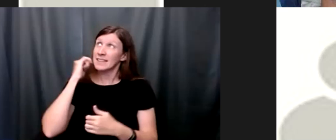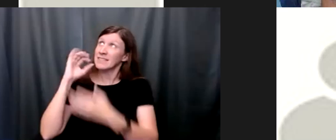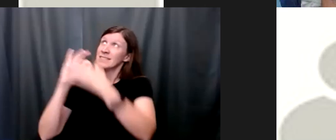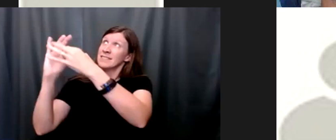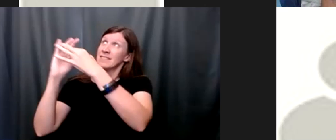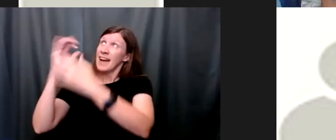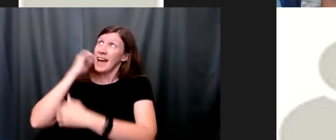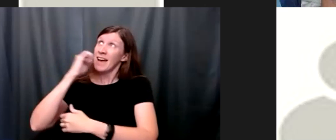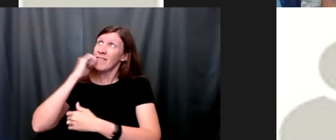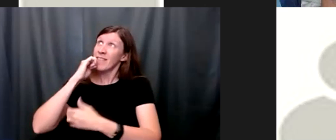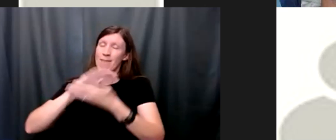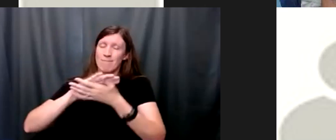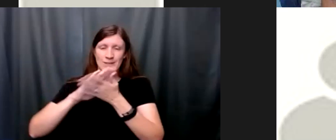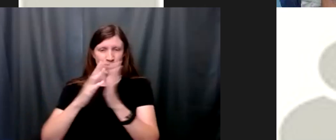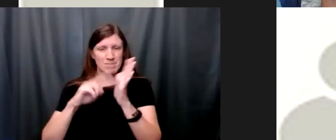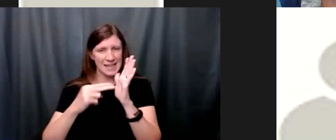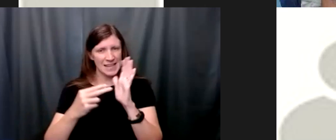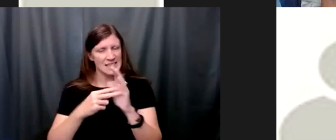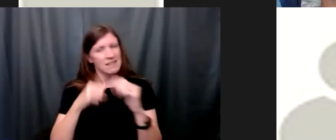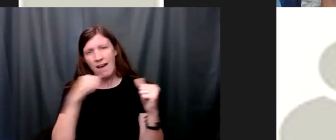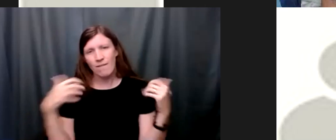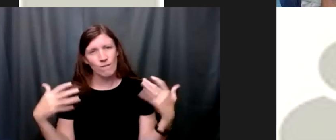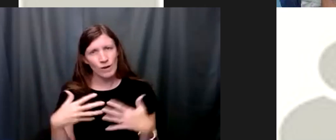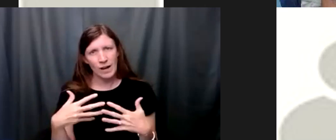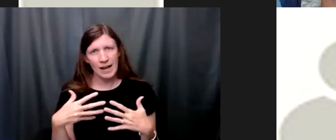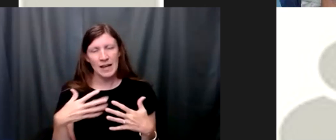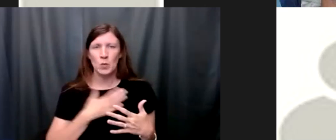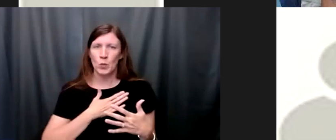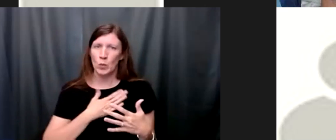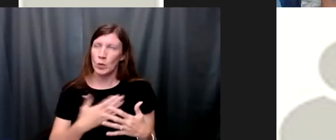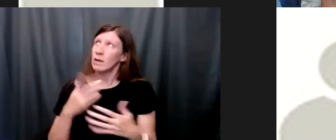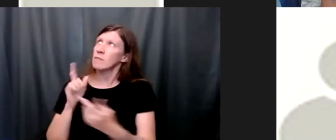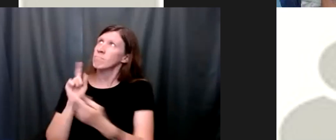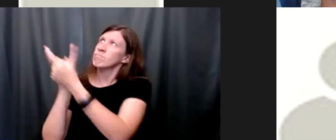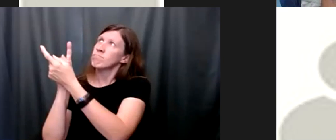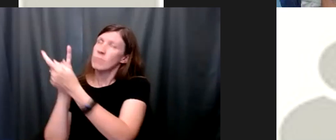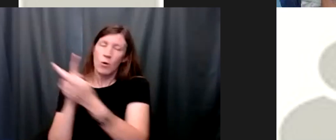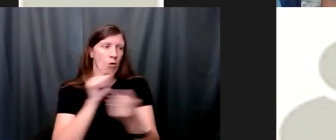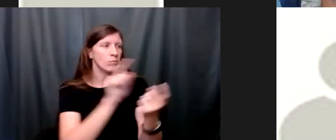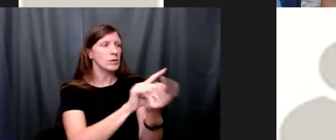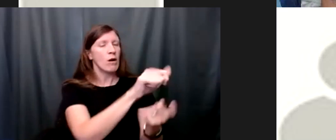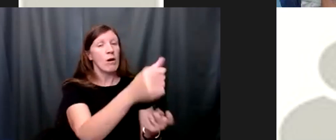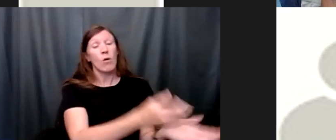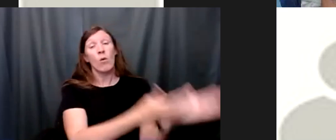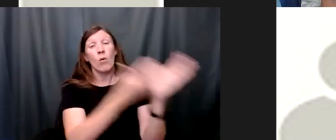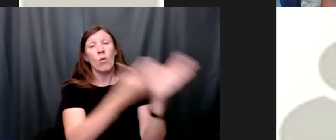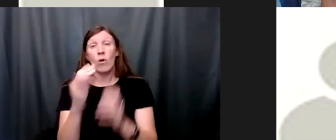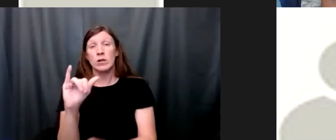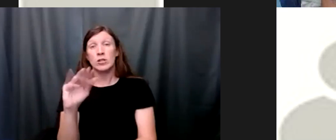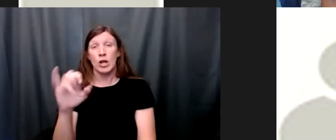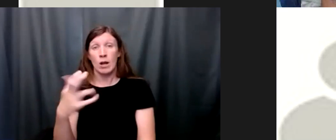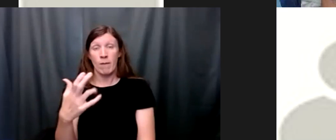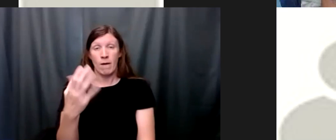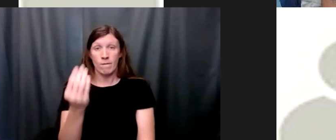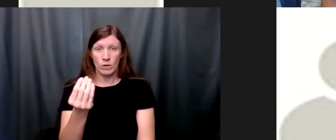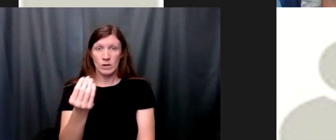afraid willing to go to god willing to go to others or this one jeremiah 14 we can see the power